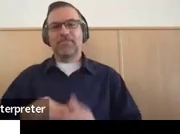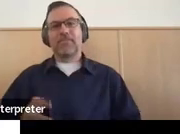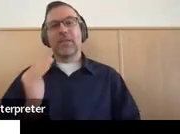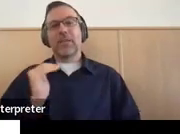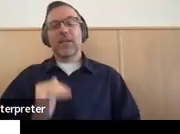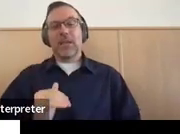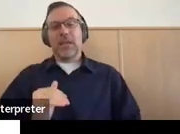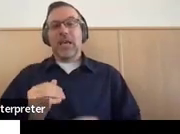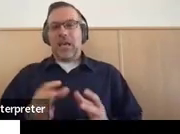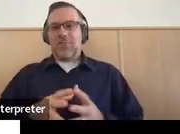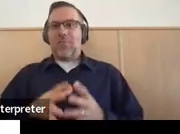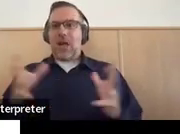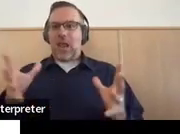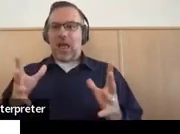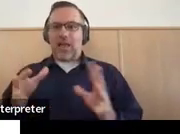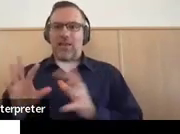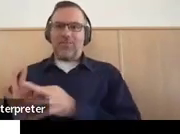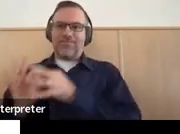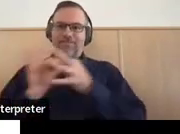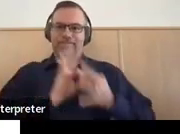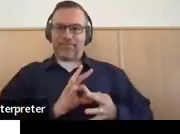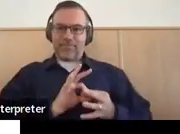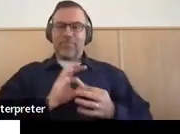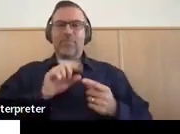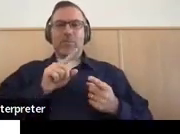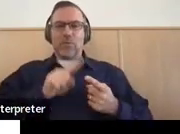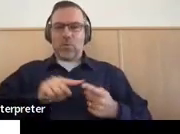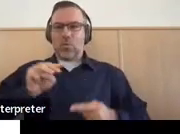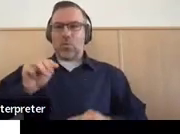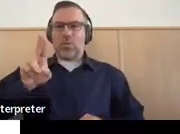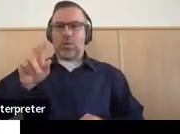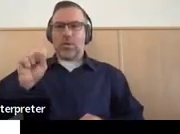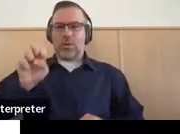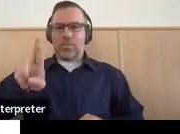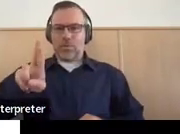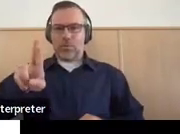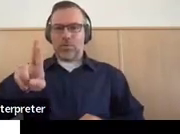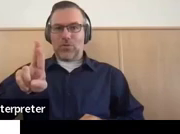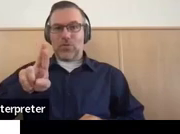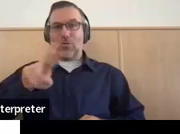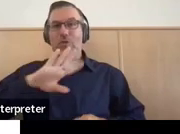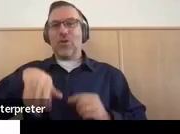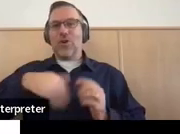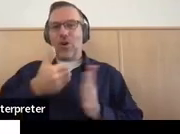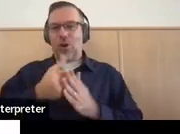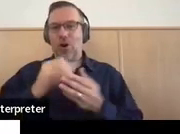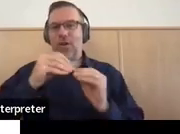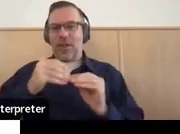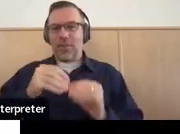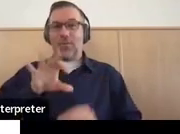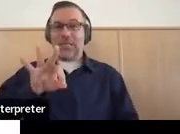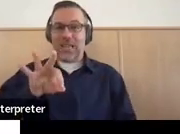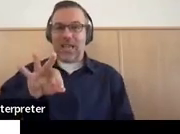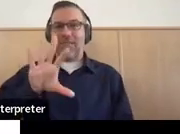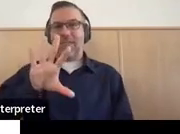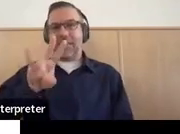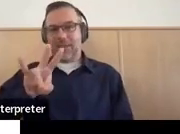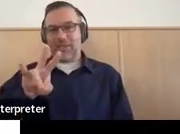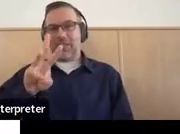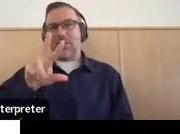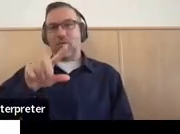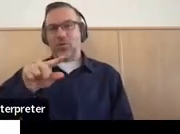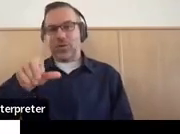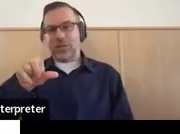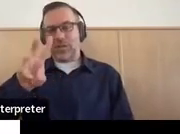references to secondary transition in MUSER. Those are all the places where I could find it